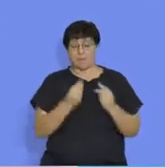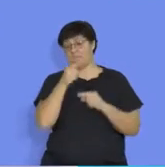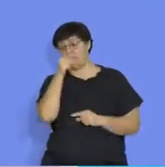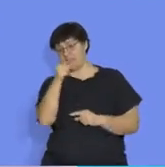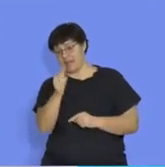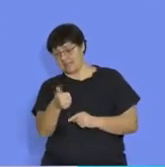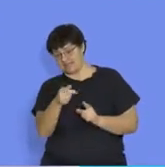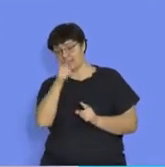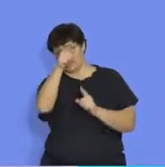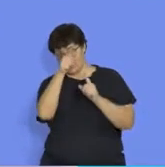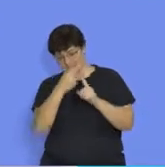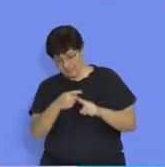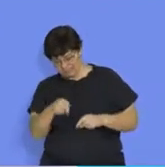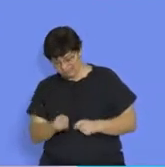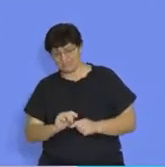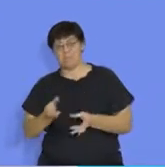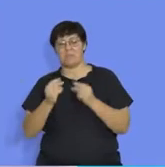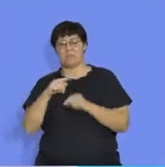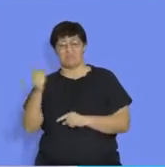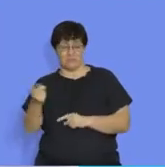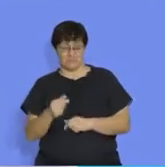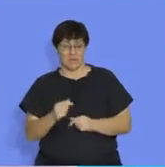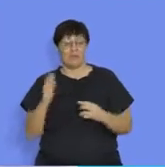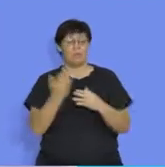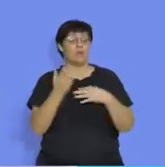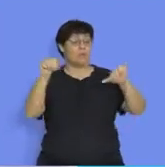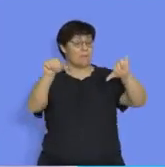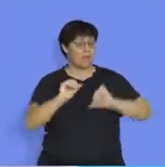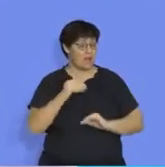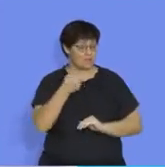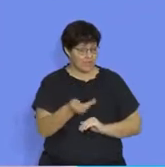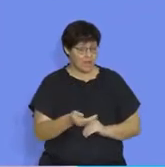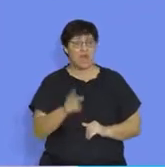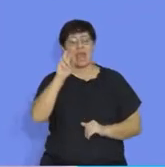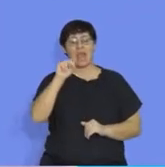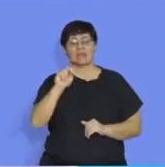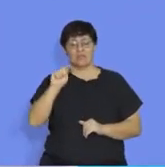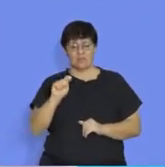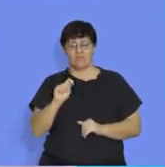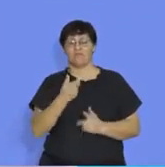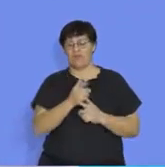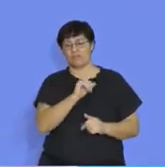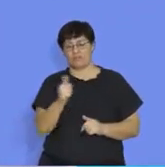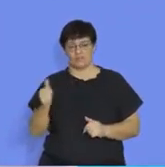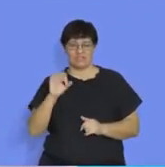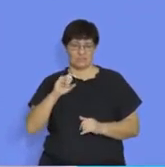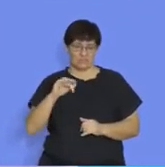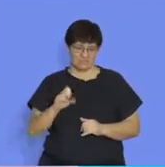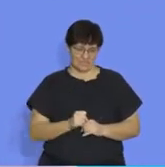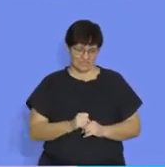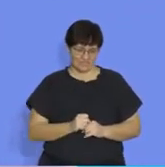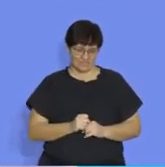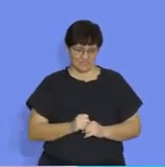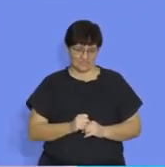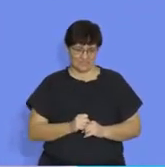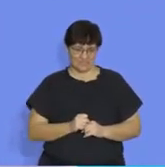value of the next term. When we come back, we'll be looking at how we get the nth term for a geometric sequence. I'll see